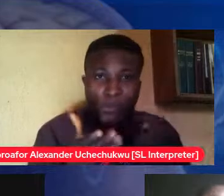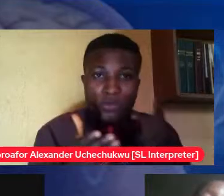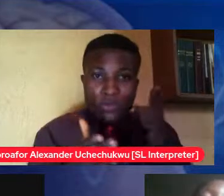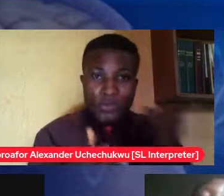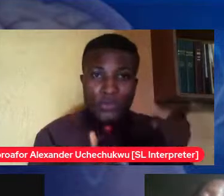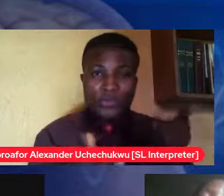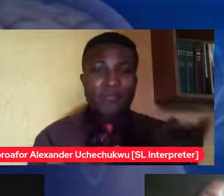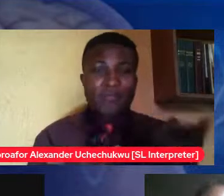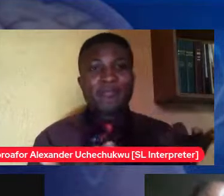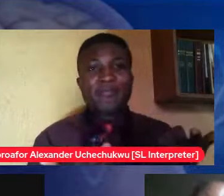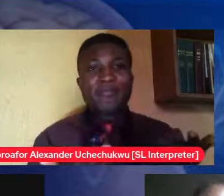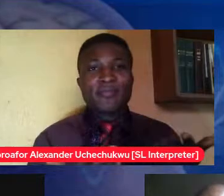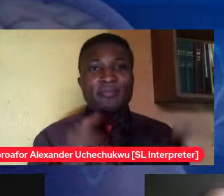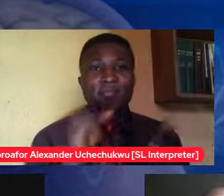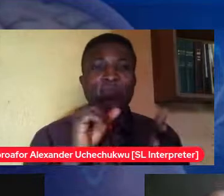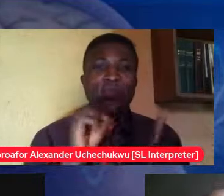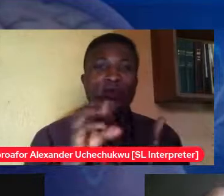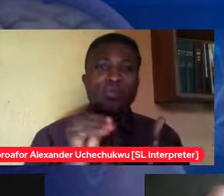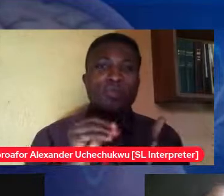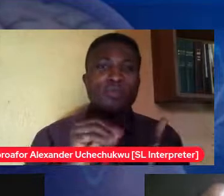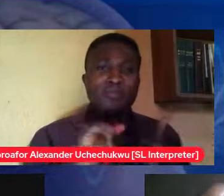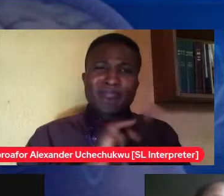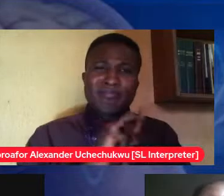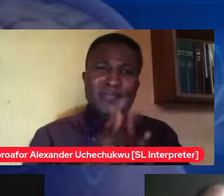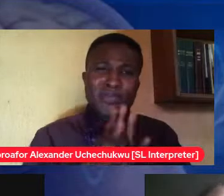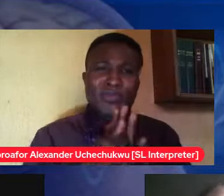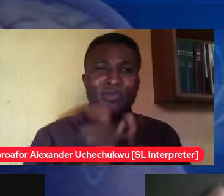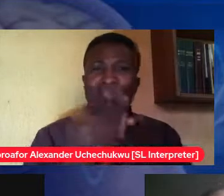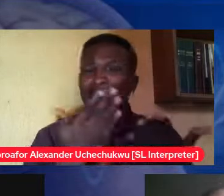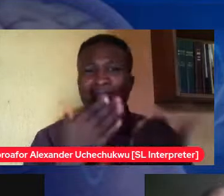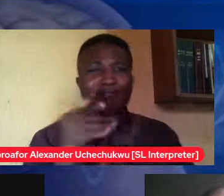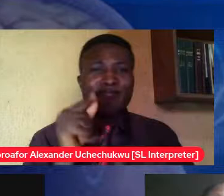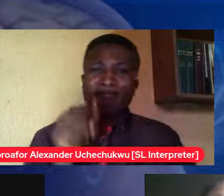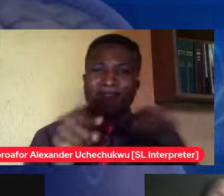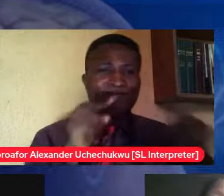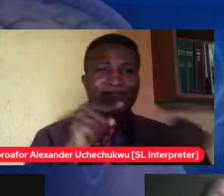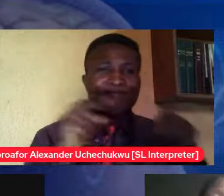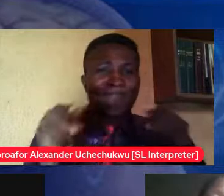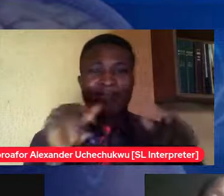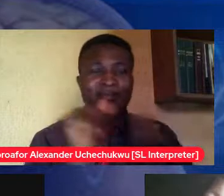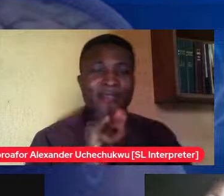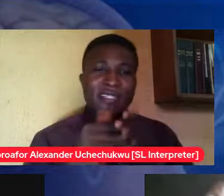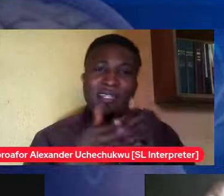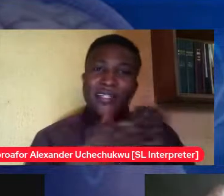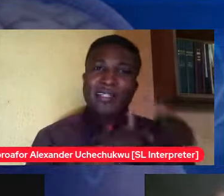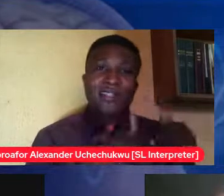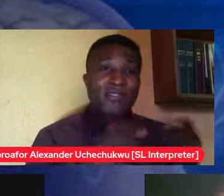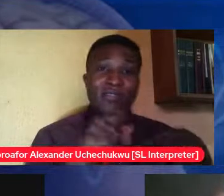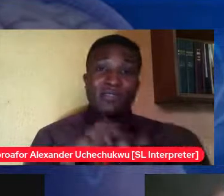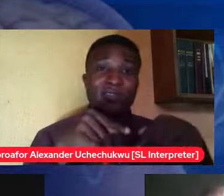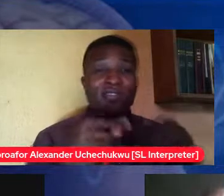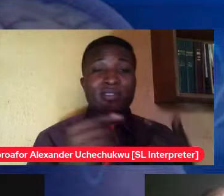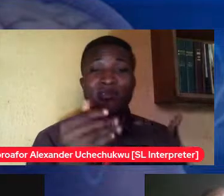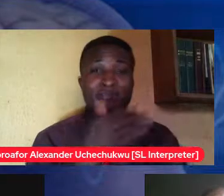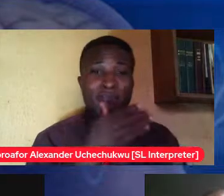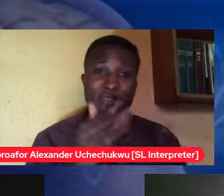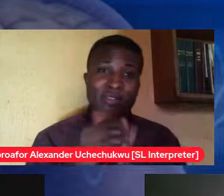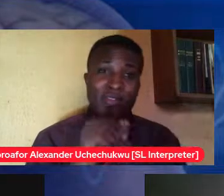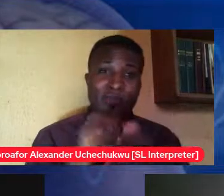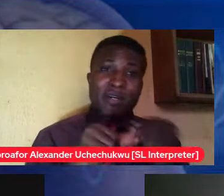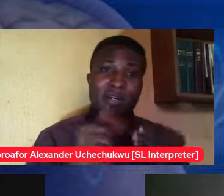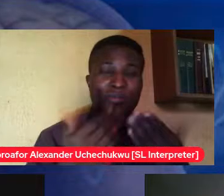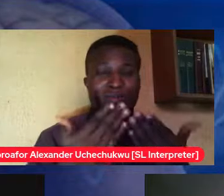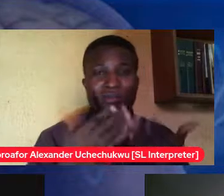it's those fixations that lead to these conversations around arranged marriages or no arranged marriages they're fixating on the wrong things